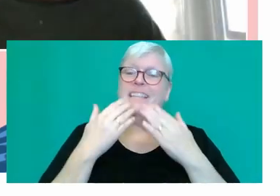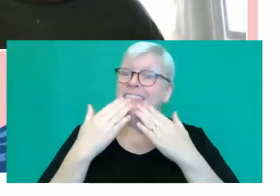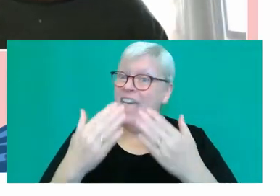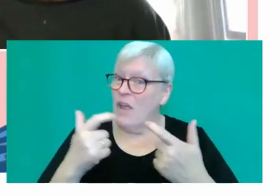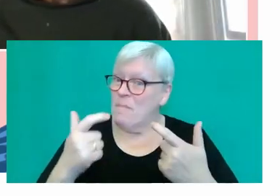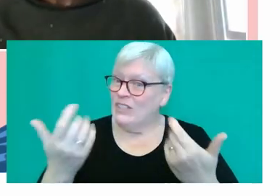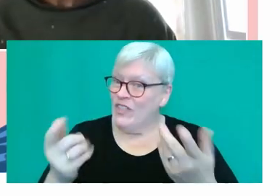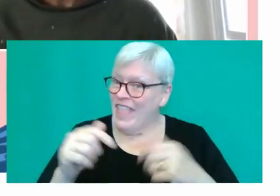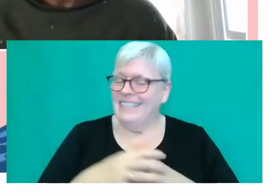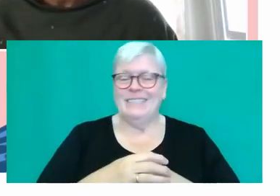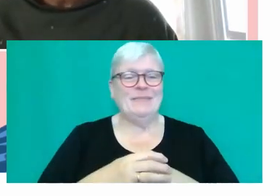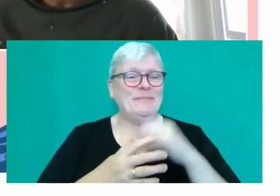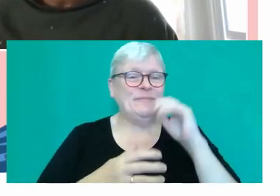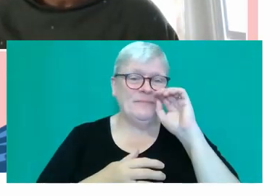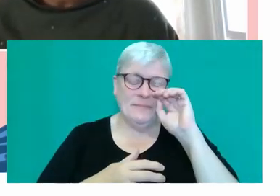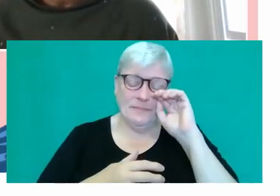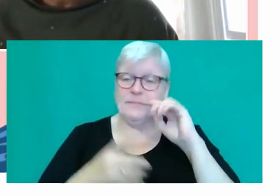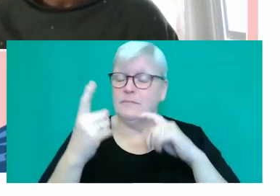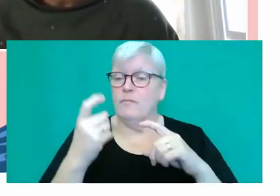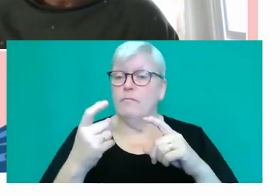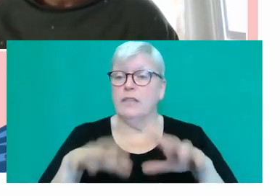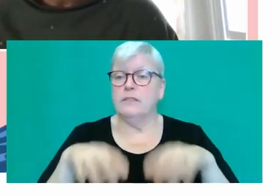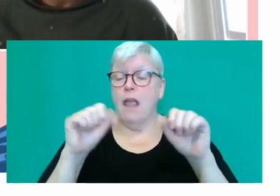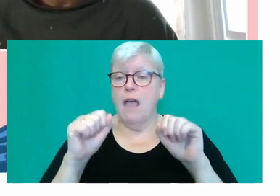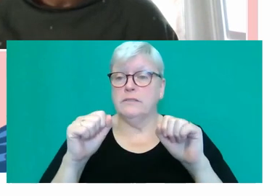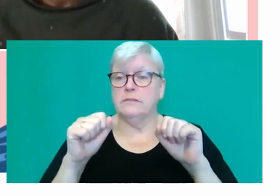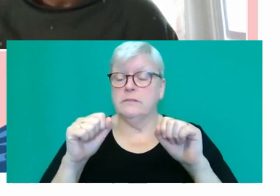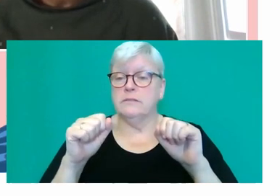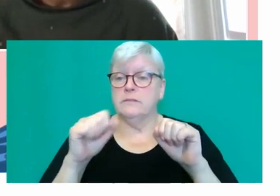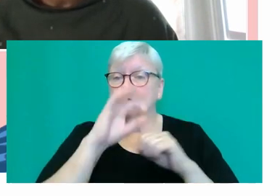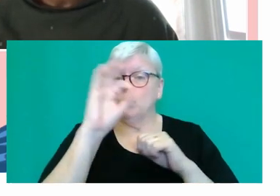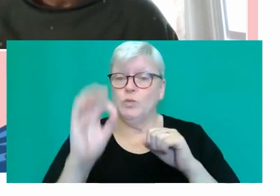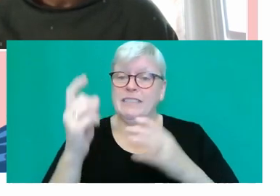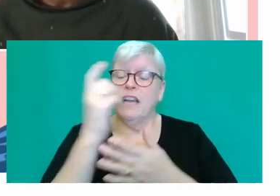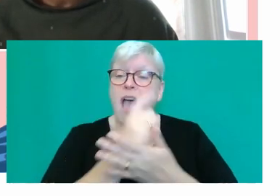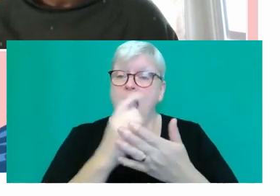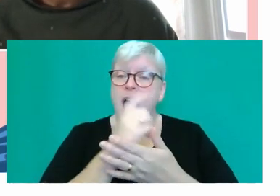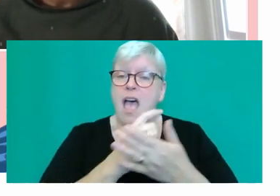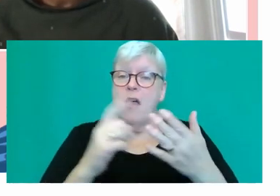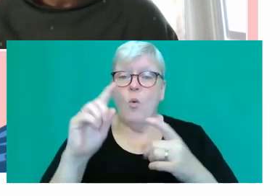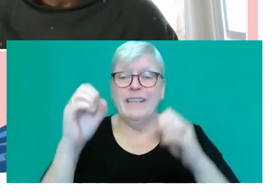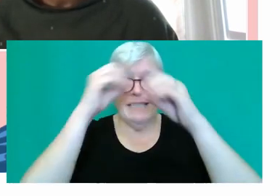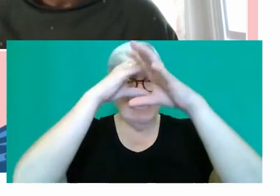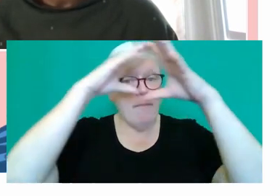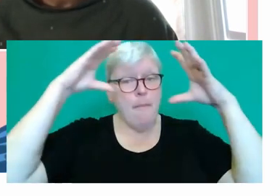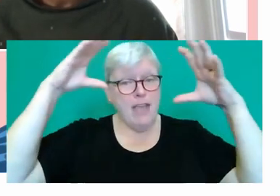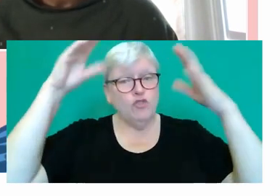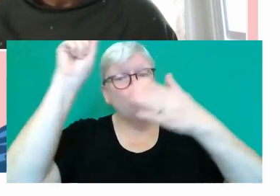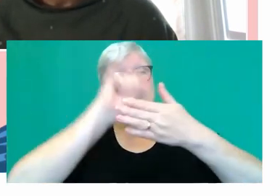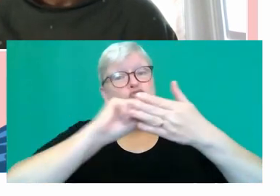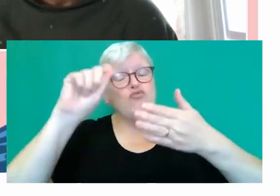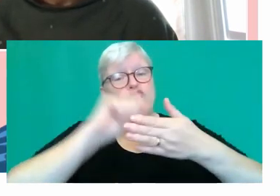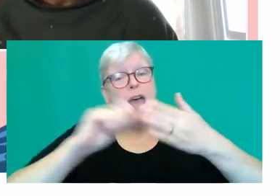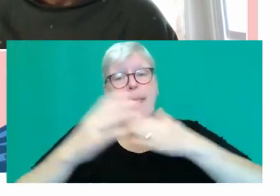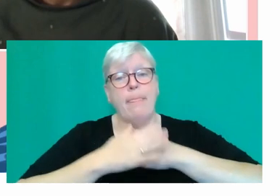that. If we could start off with a question about what inspired you to write the novel Love of